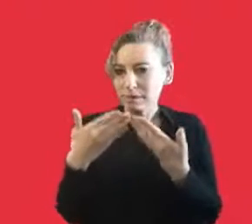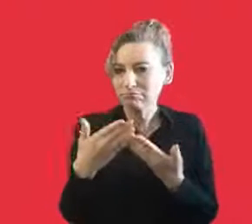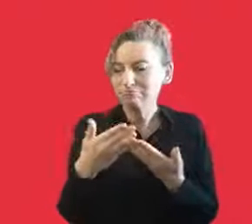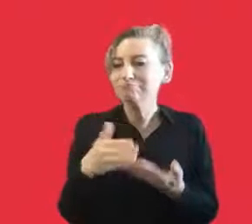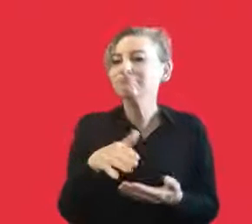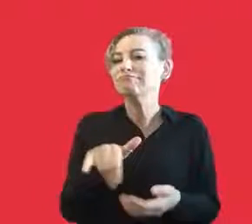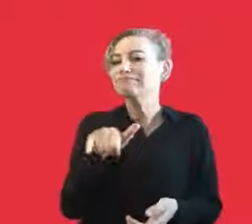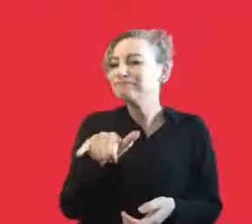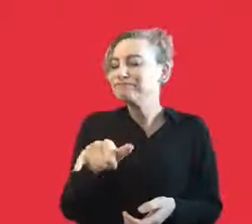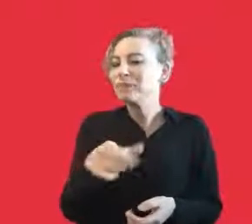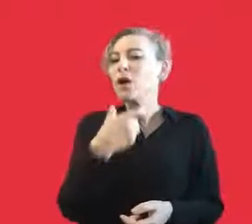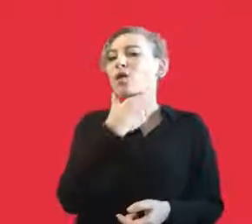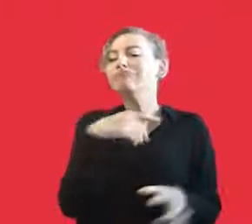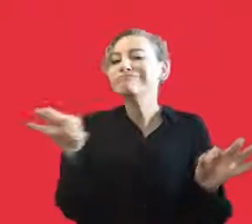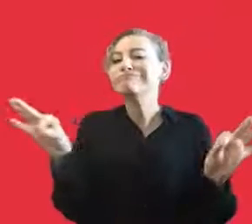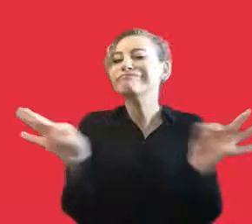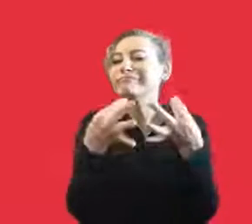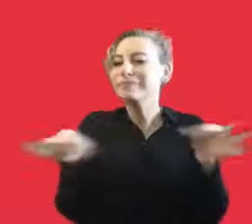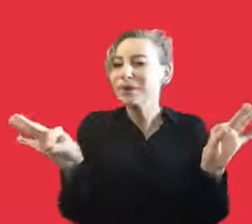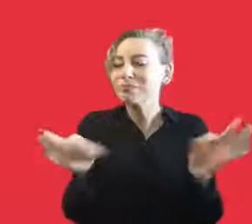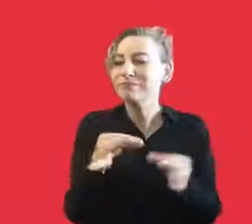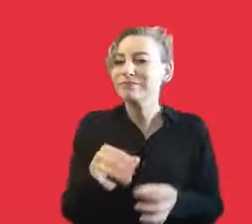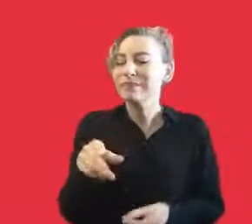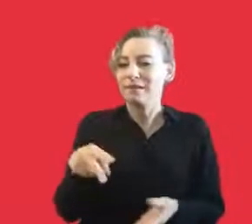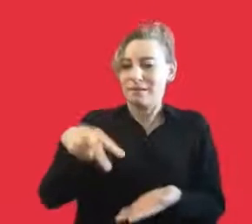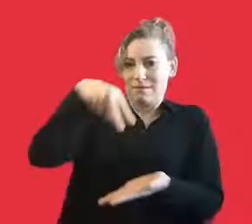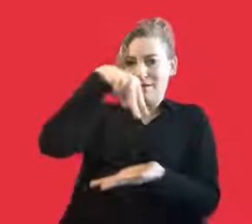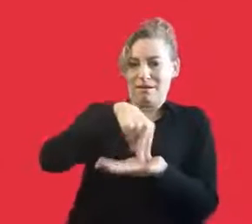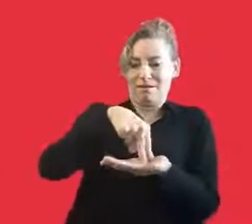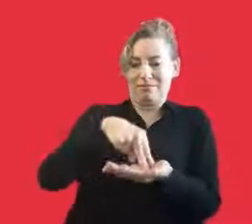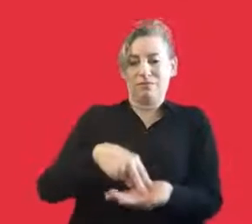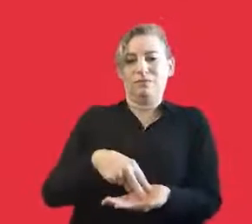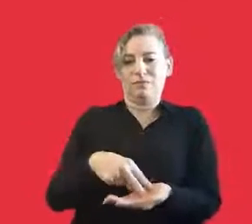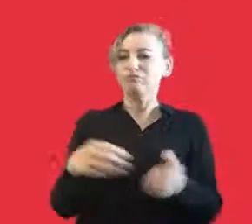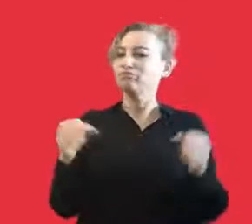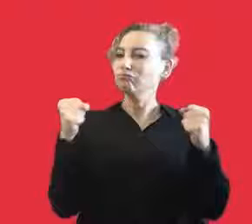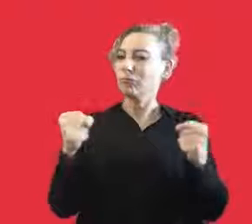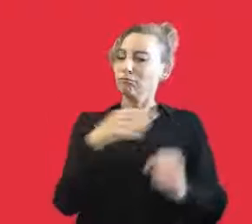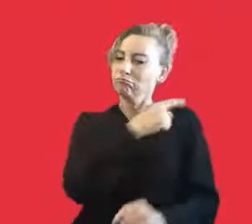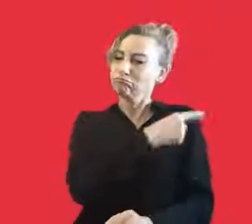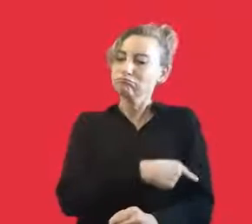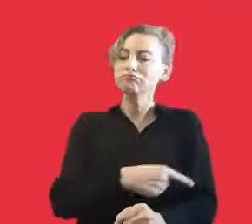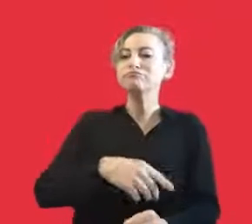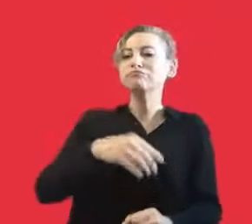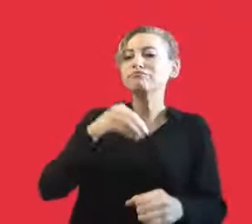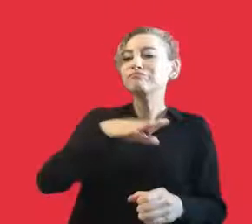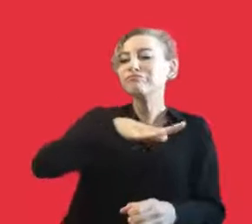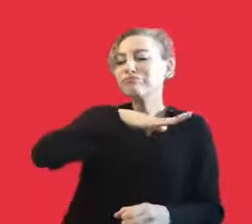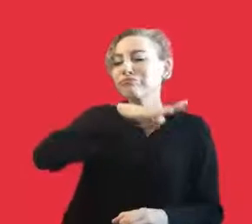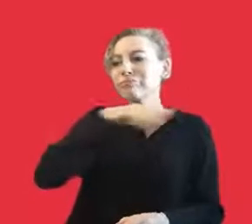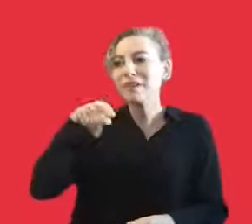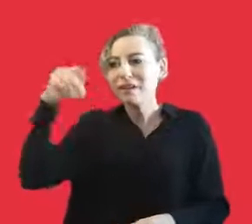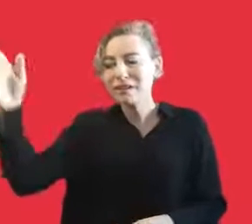another field which is independent as well. Boazici Jazz Choir is also an independent one that is standing on its own